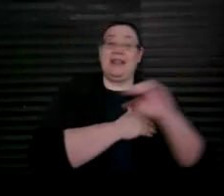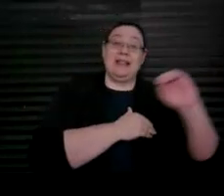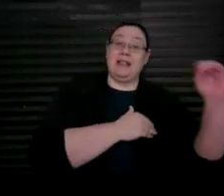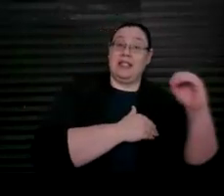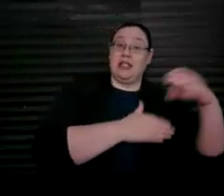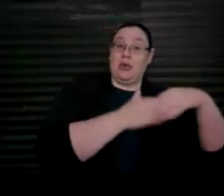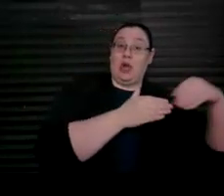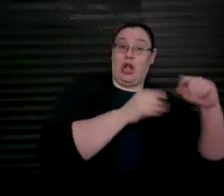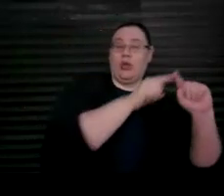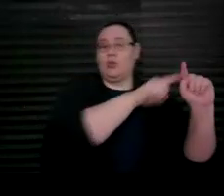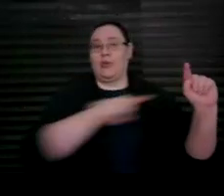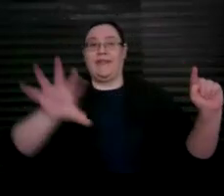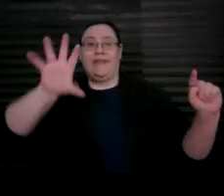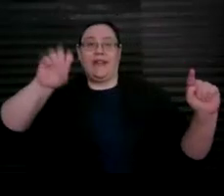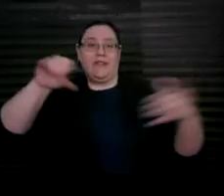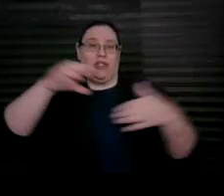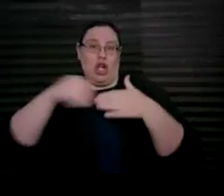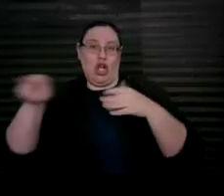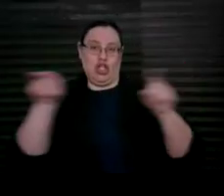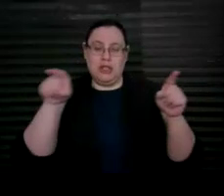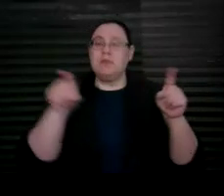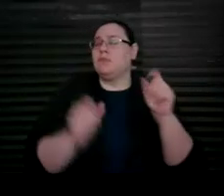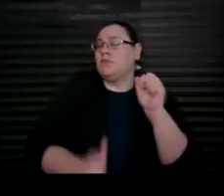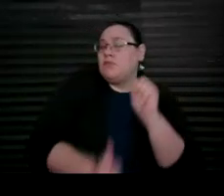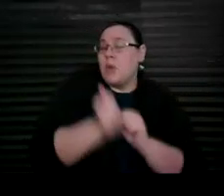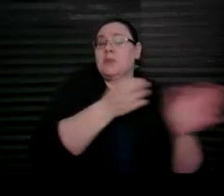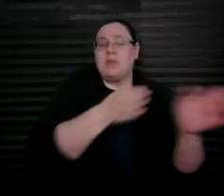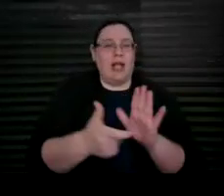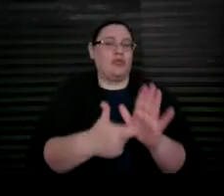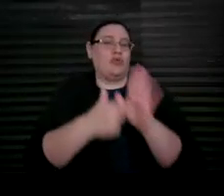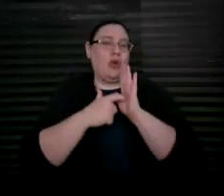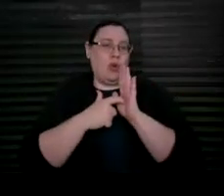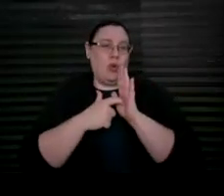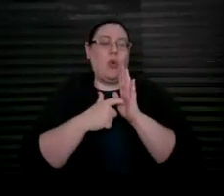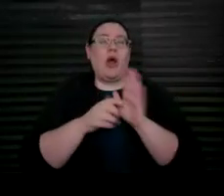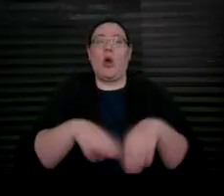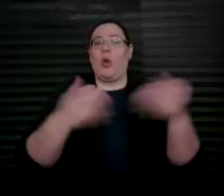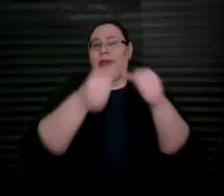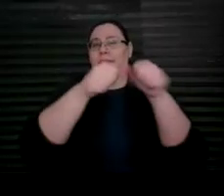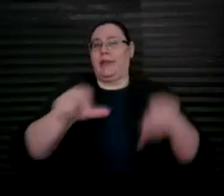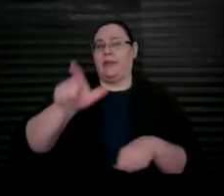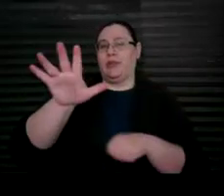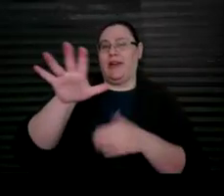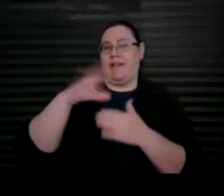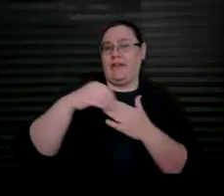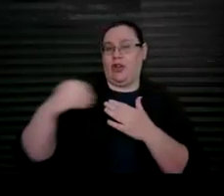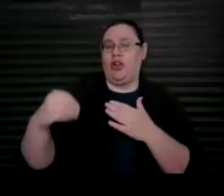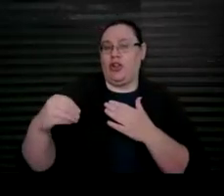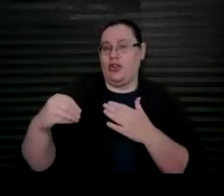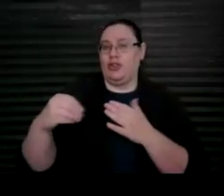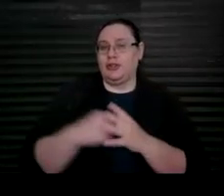$50. But the majority of plans require $25 to be initially